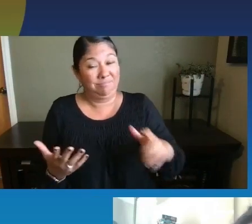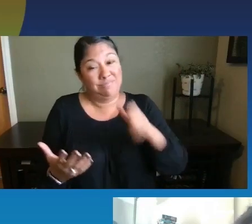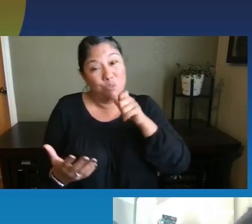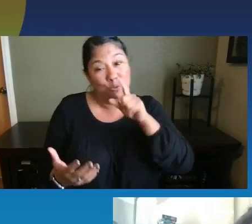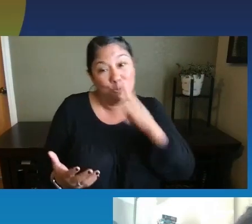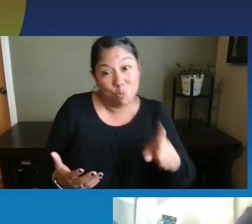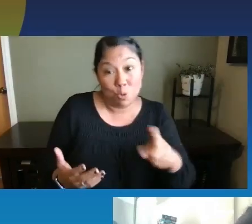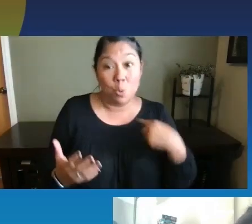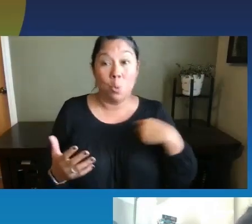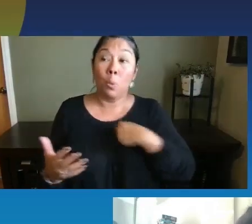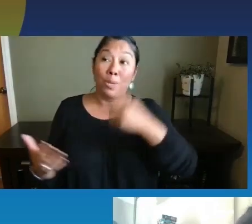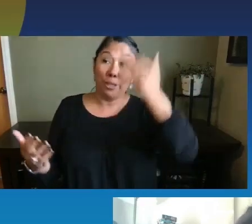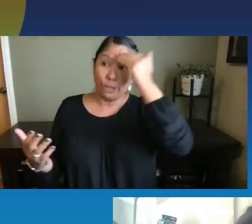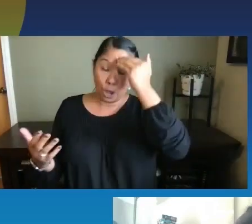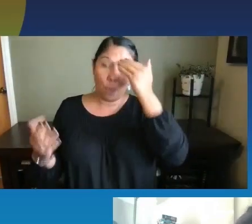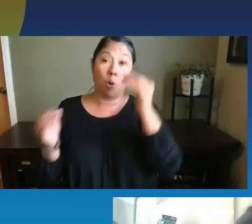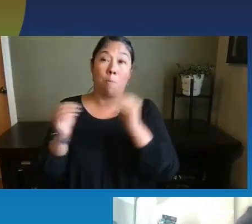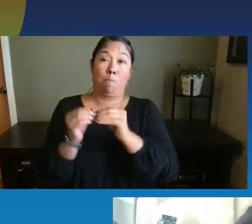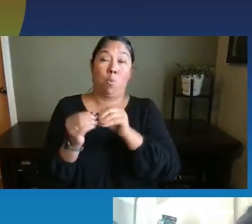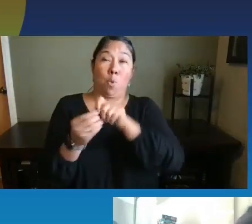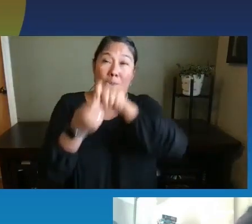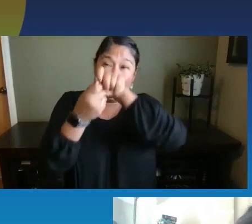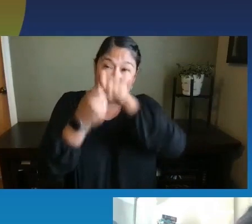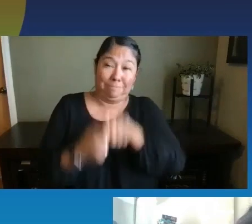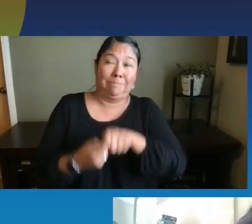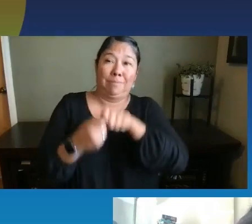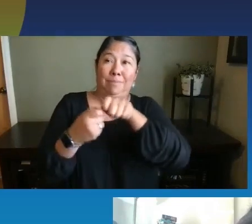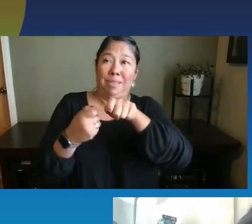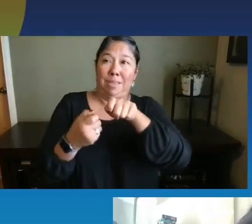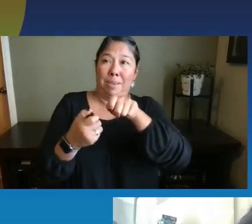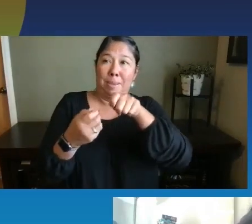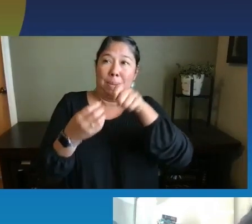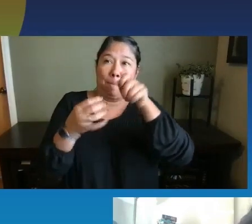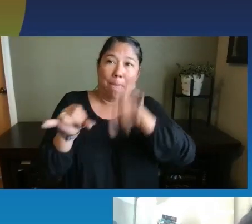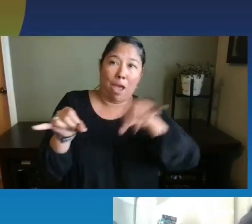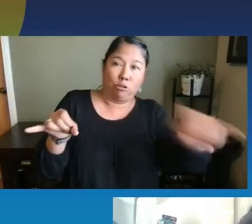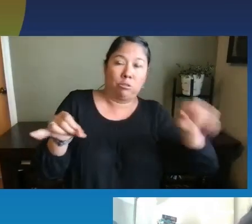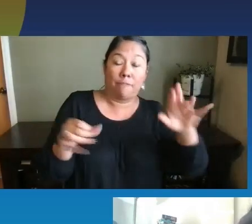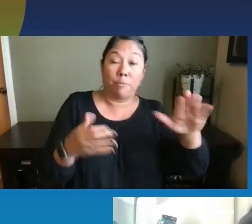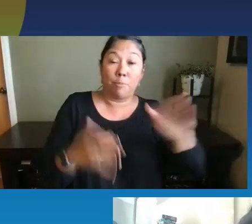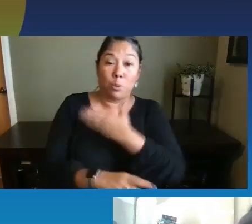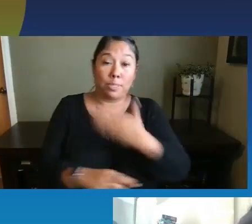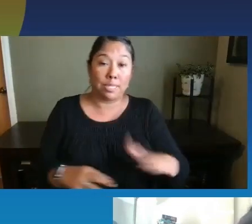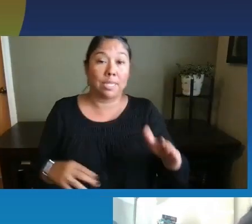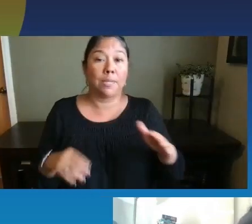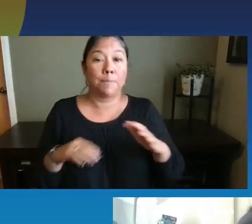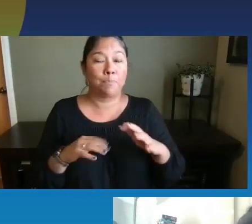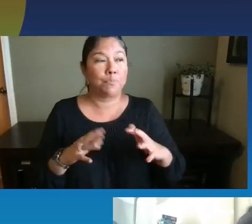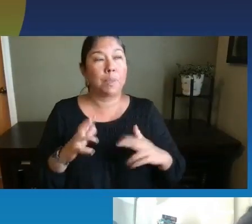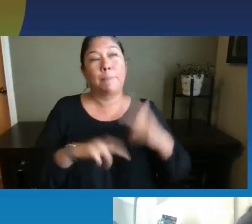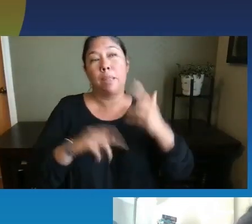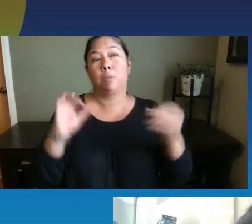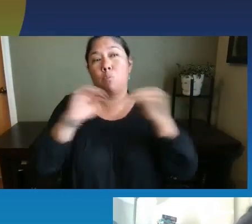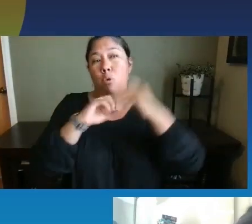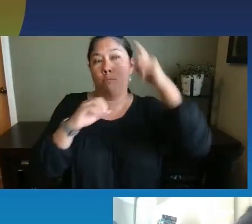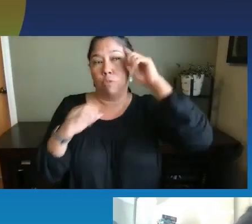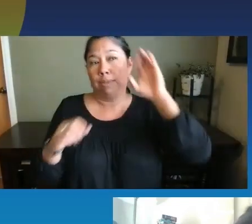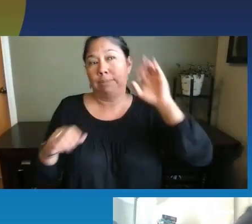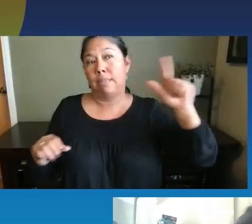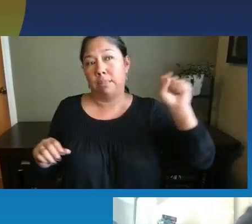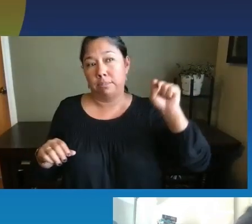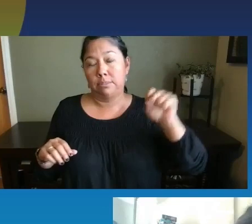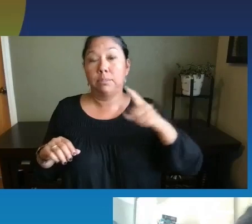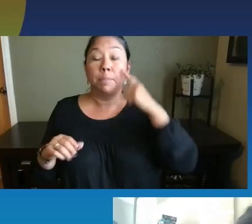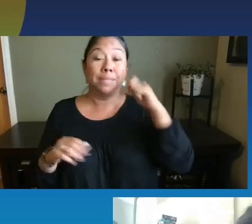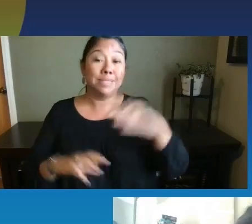that more intricate patterns of music, um, are, are, um, just kind of build more brain cells because the thing